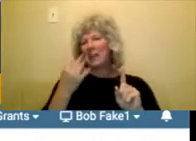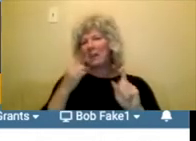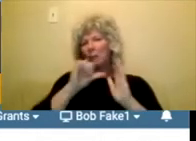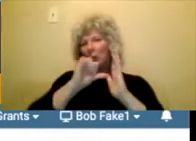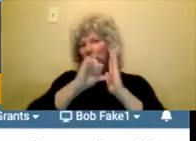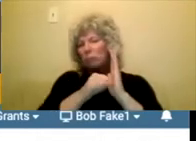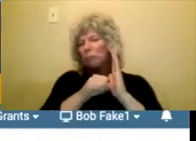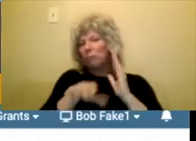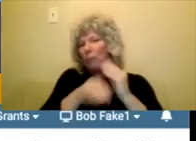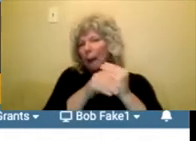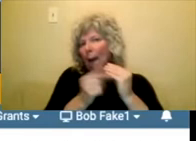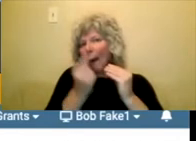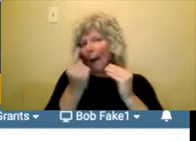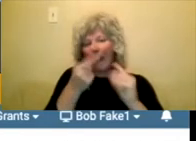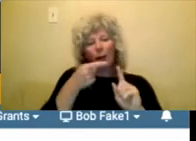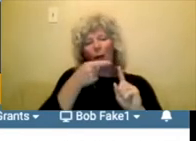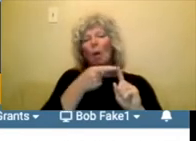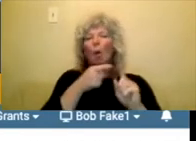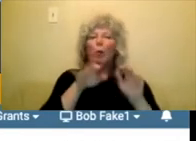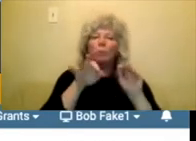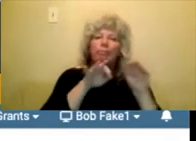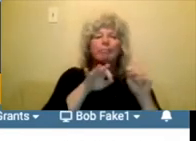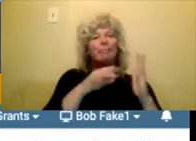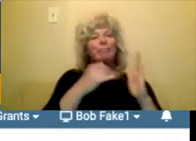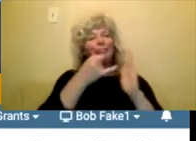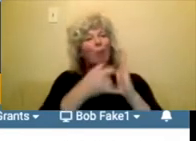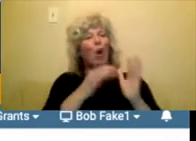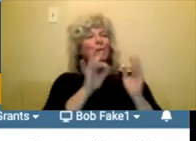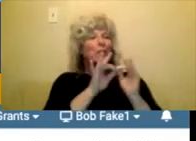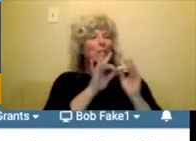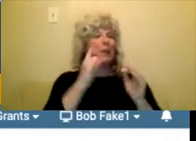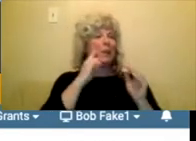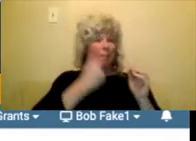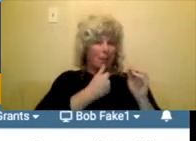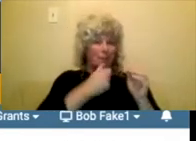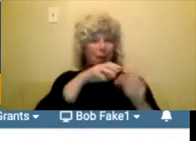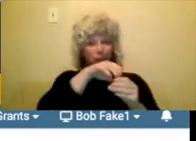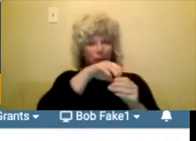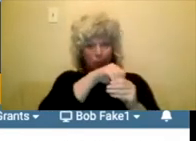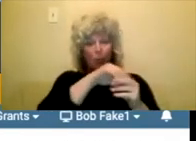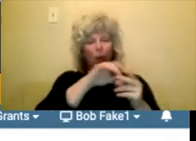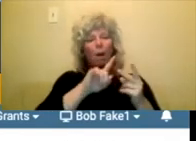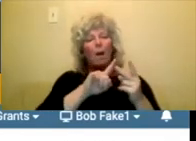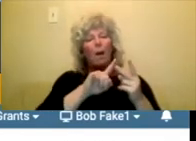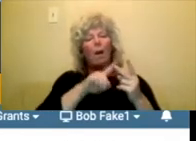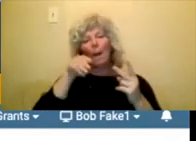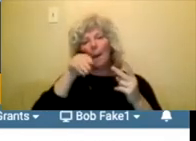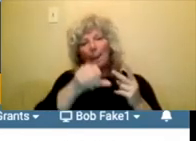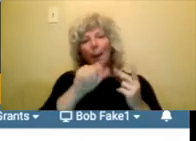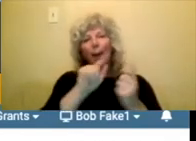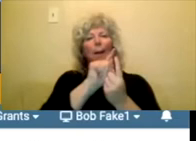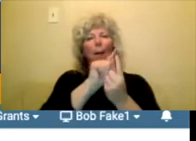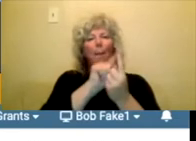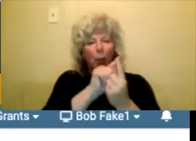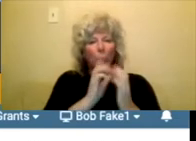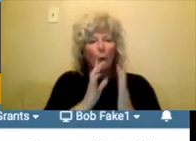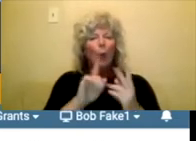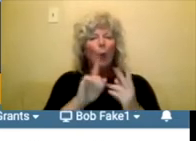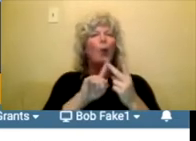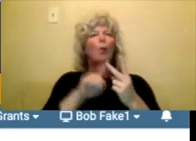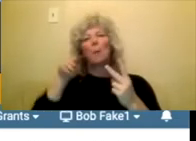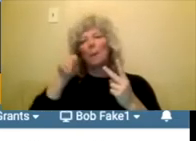like the artist fees are going to myself and then they're going to my mentor and they're going to this other